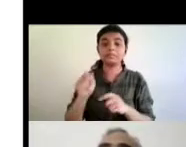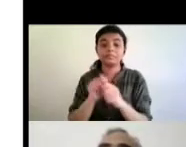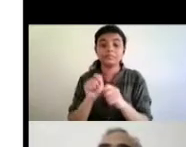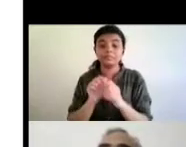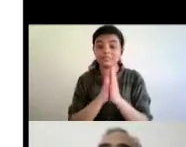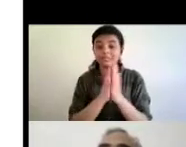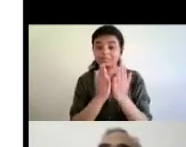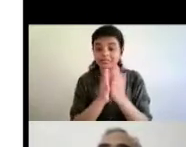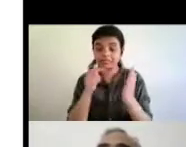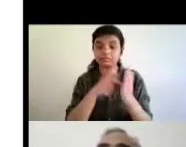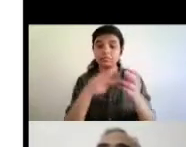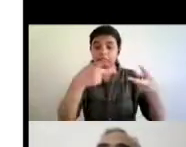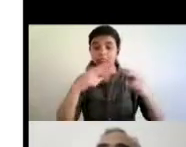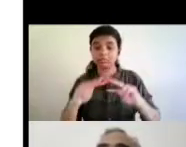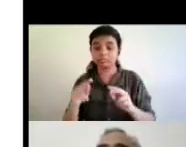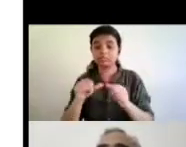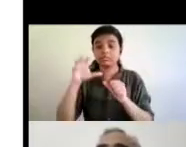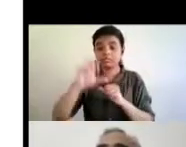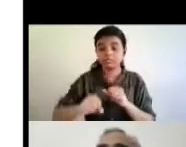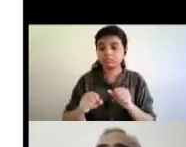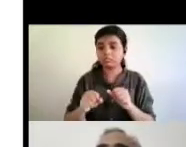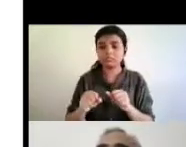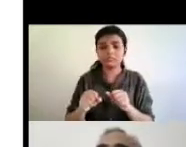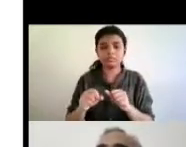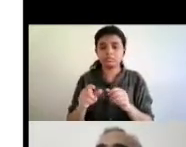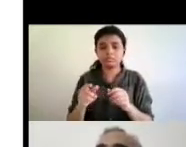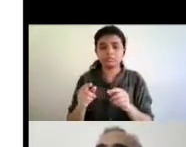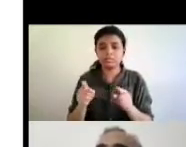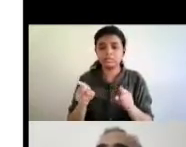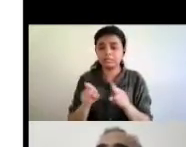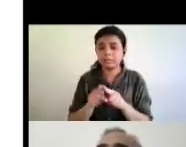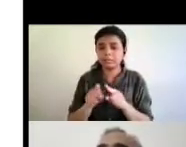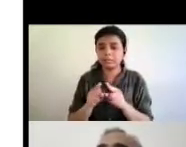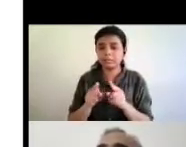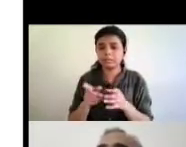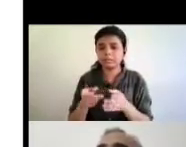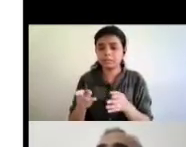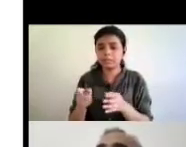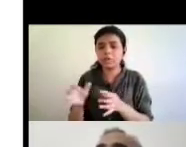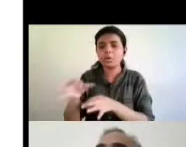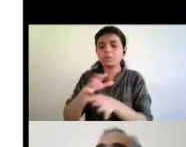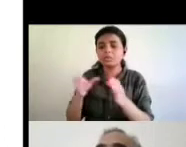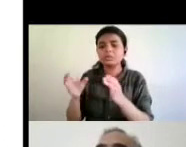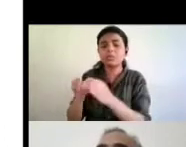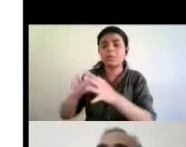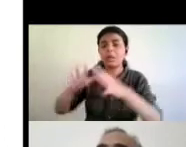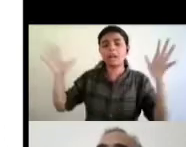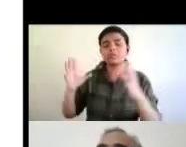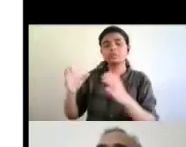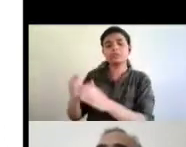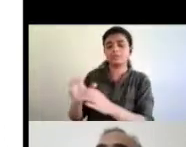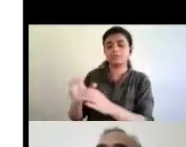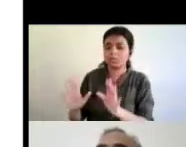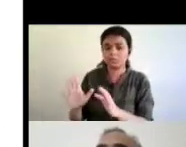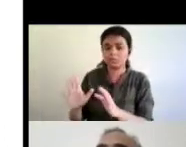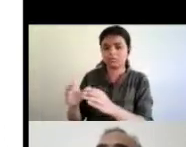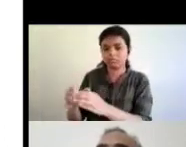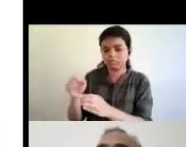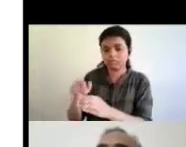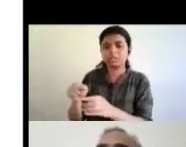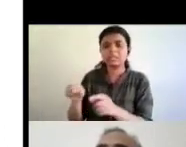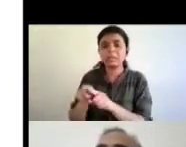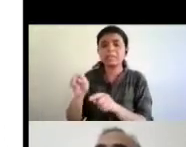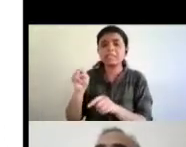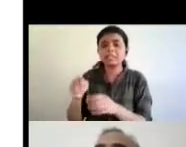format was being implemented by very very small voluntary organizations and there was as i said was need